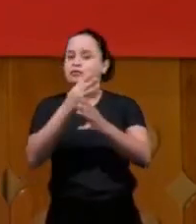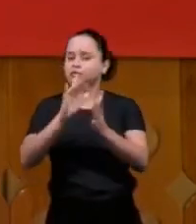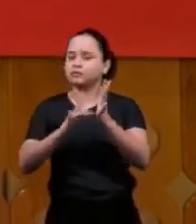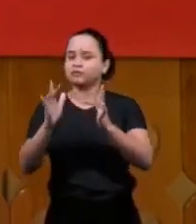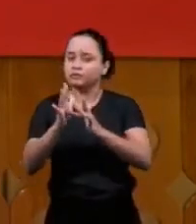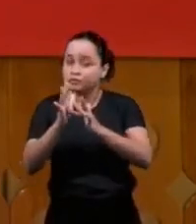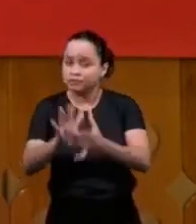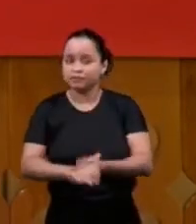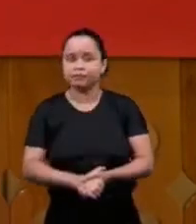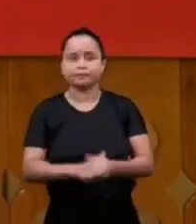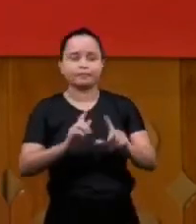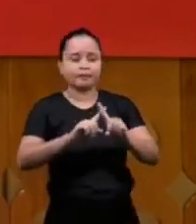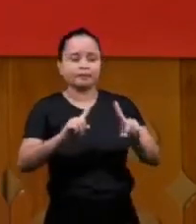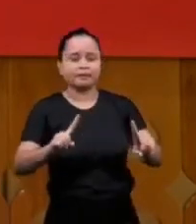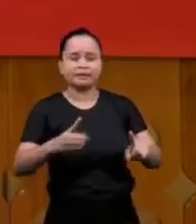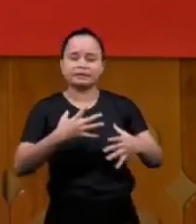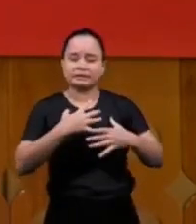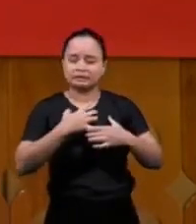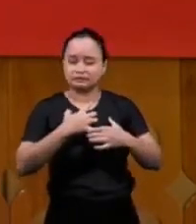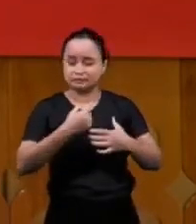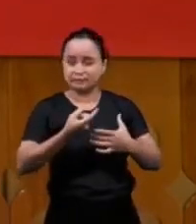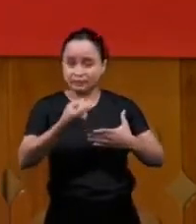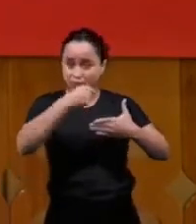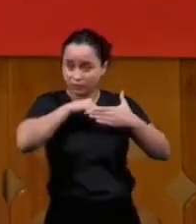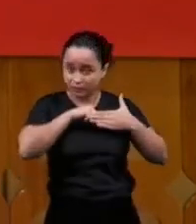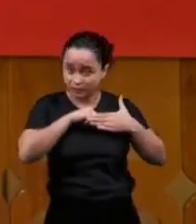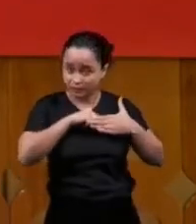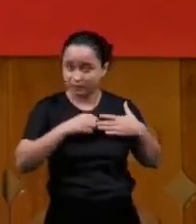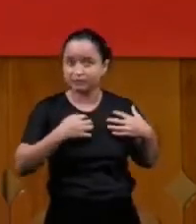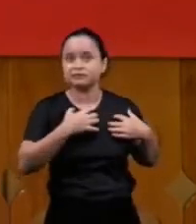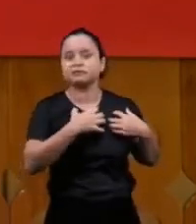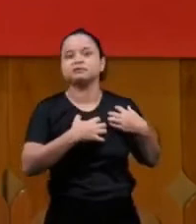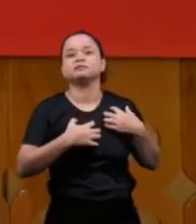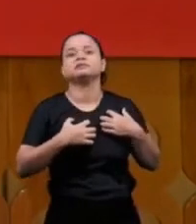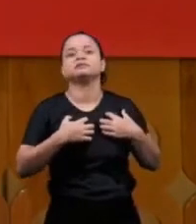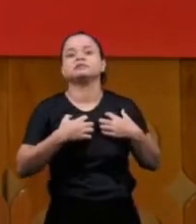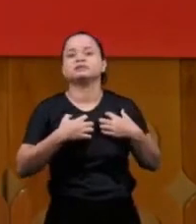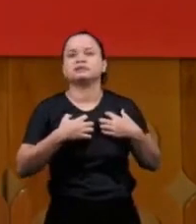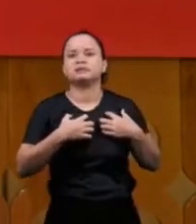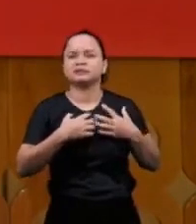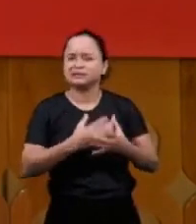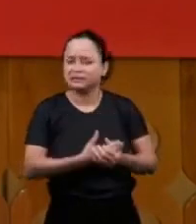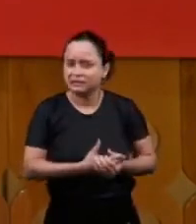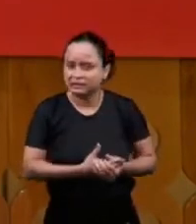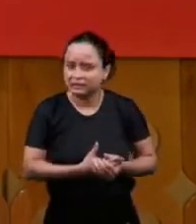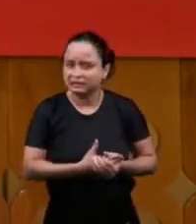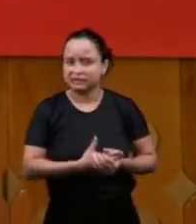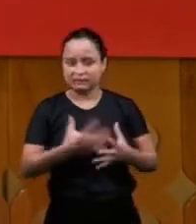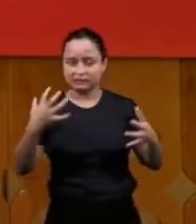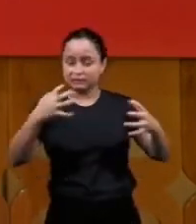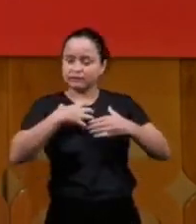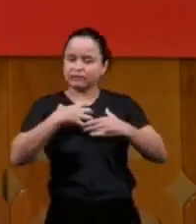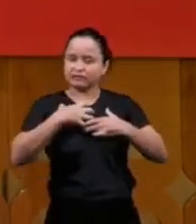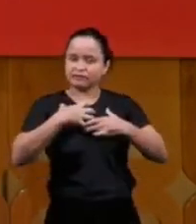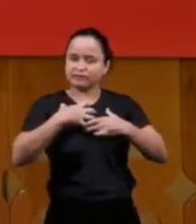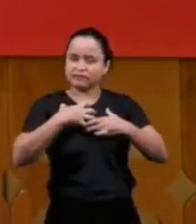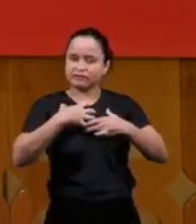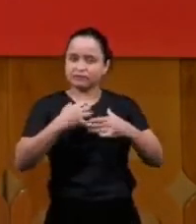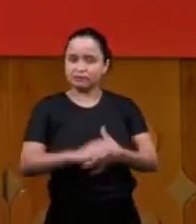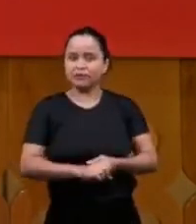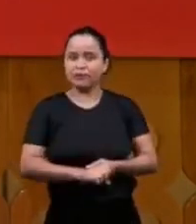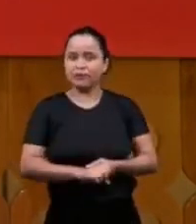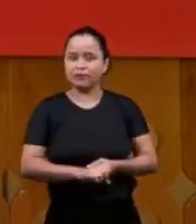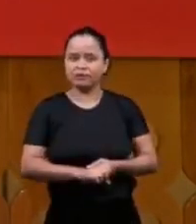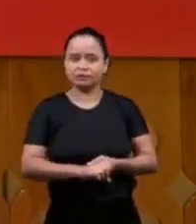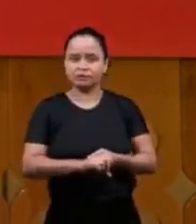inside I was starting to be a little vanity I was vain and vanity is something